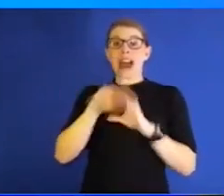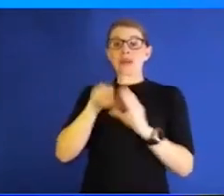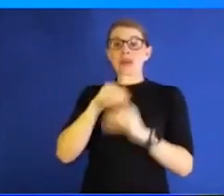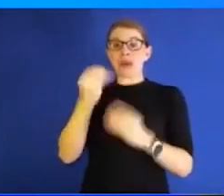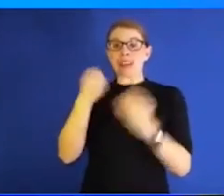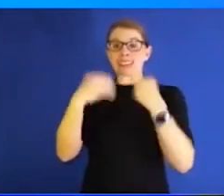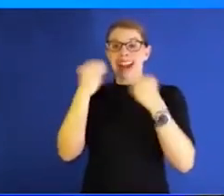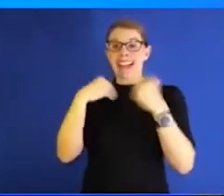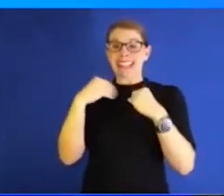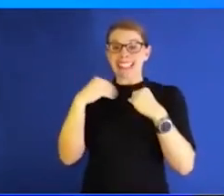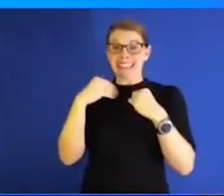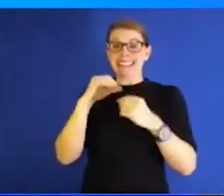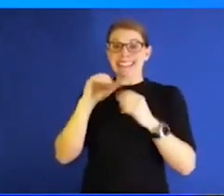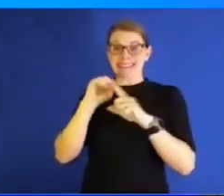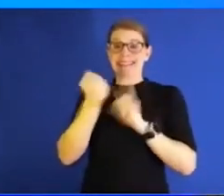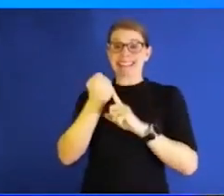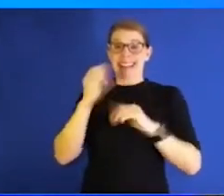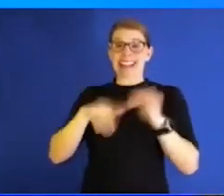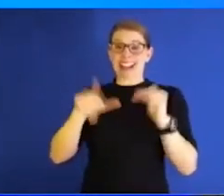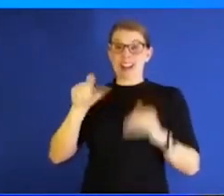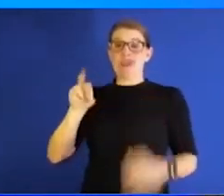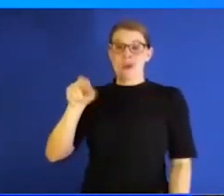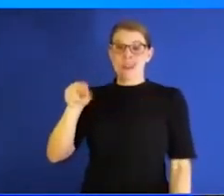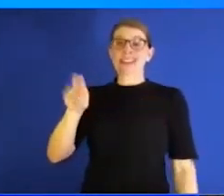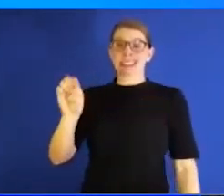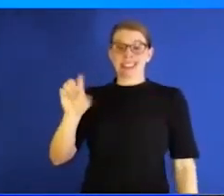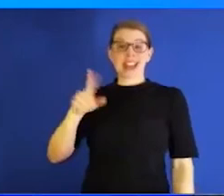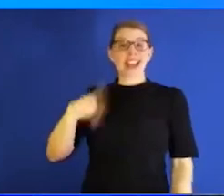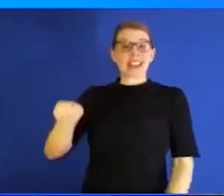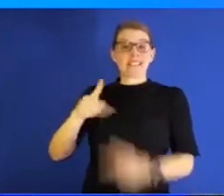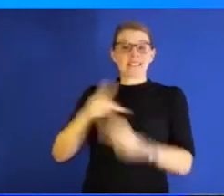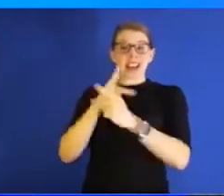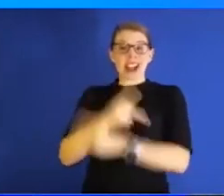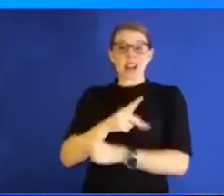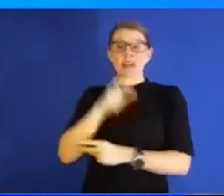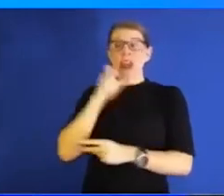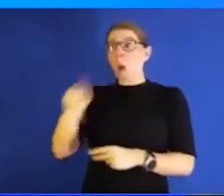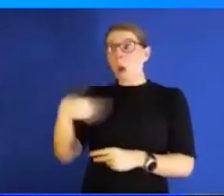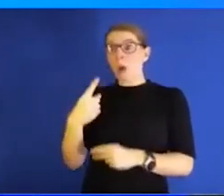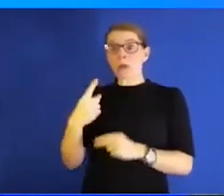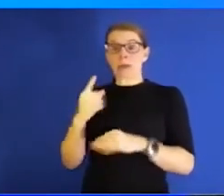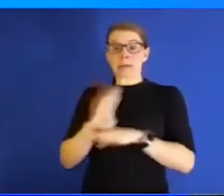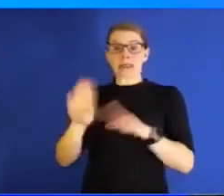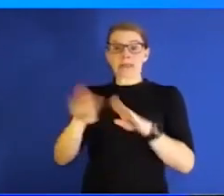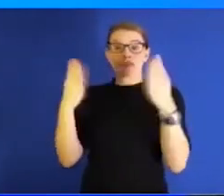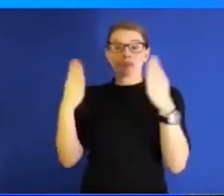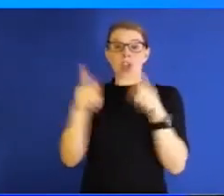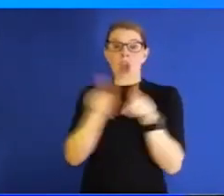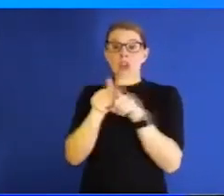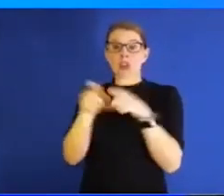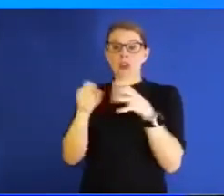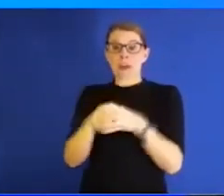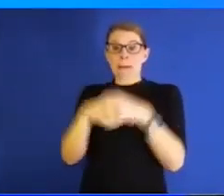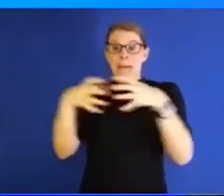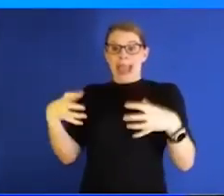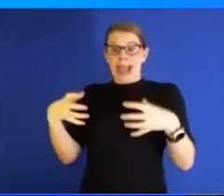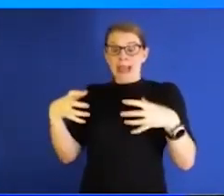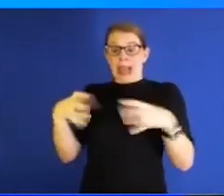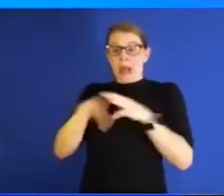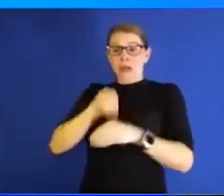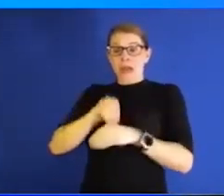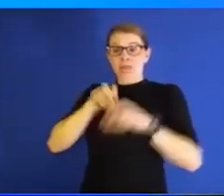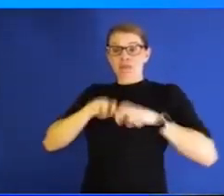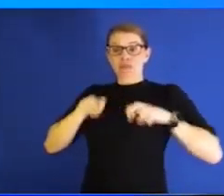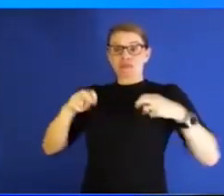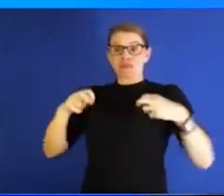I mean, they really have figured out how to not only stay in business, but expand their capacity and really create a culture